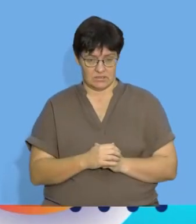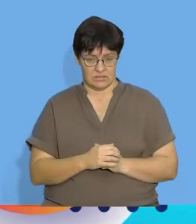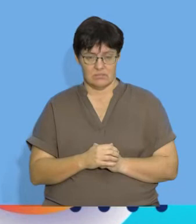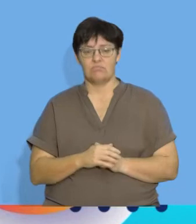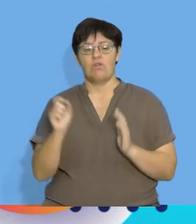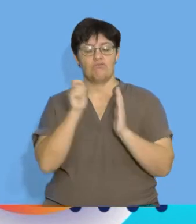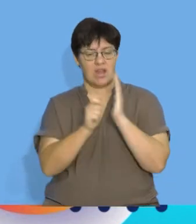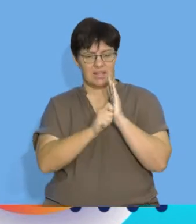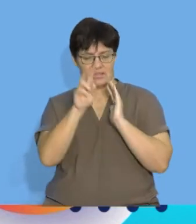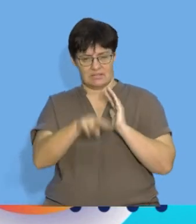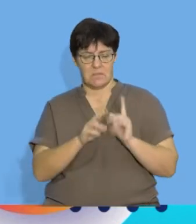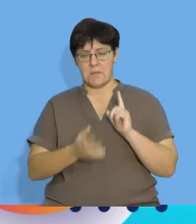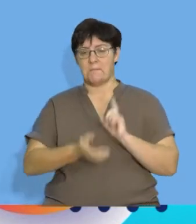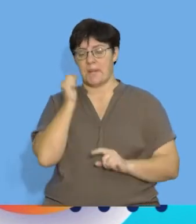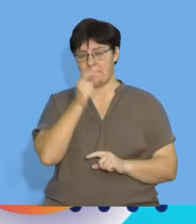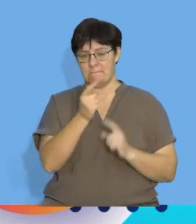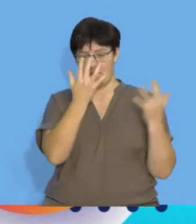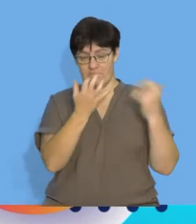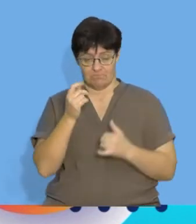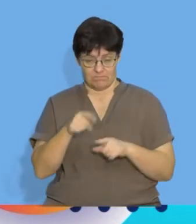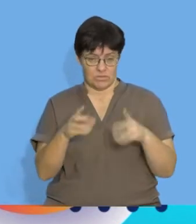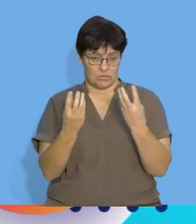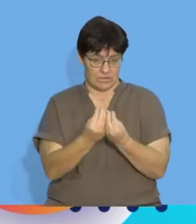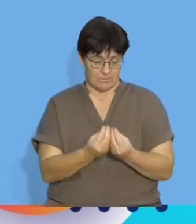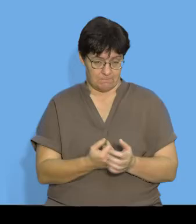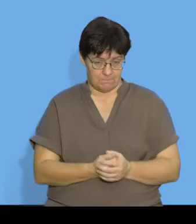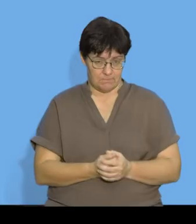Let's write it down and actually determine this formula together.